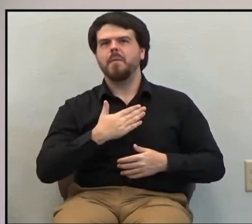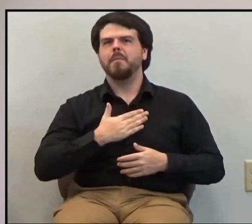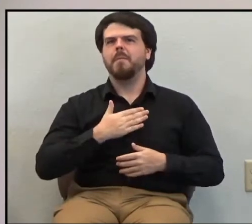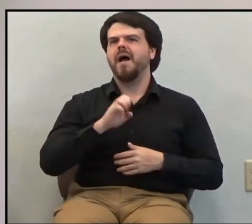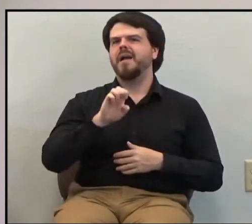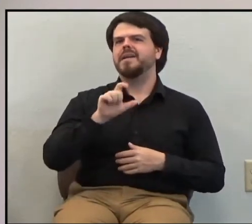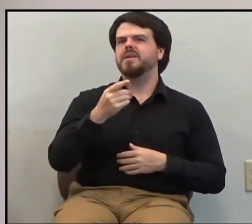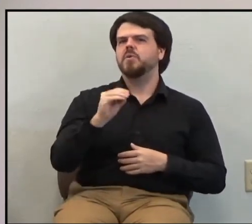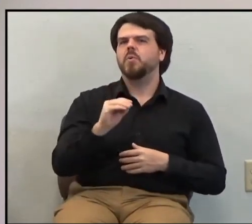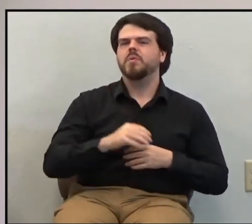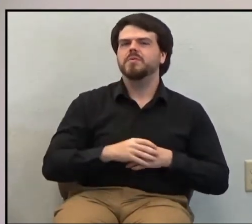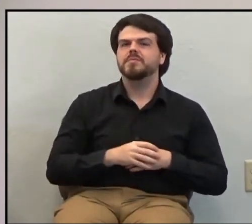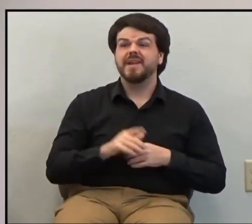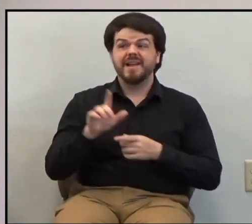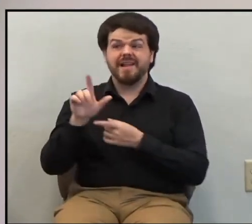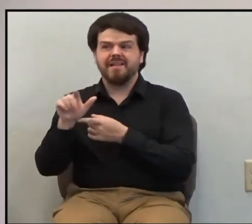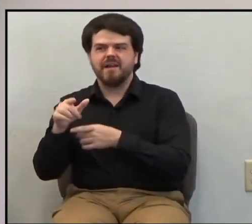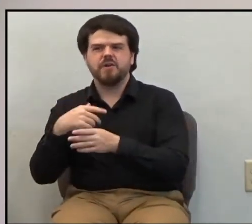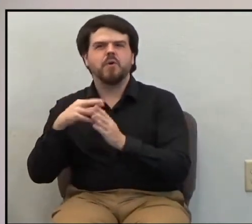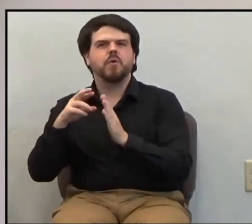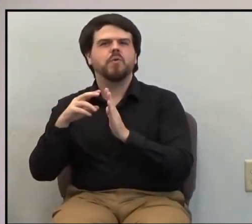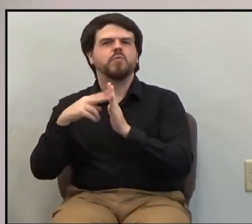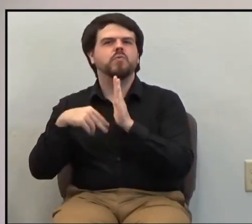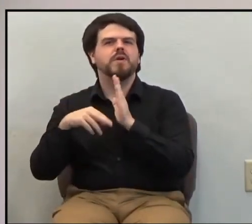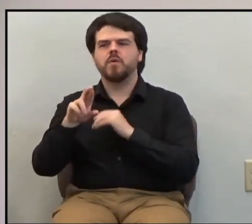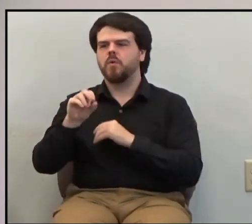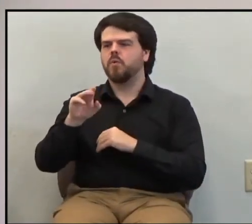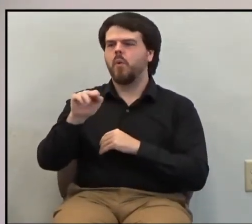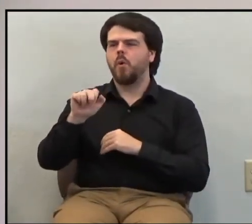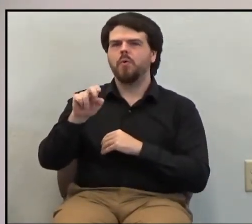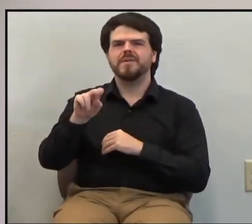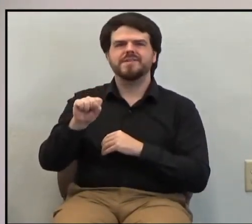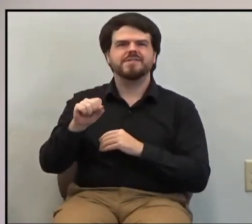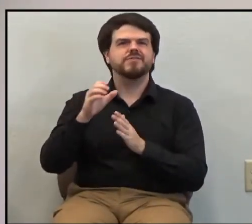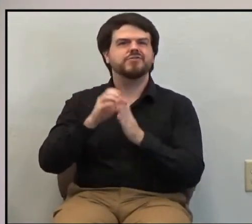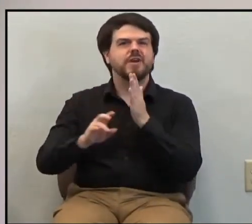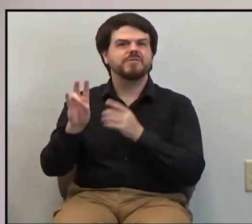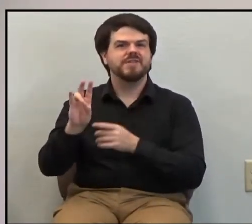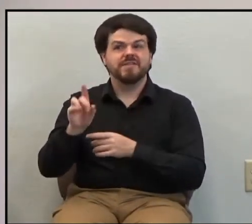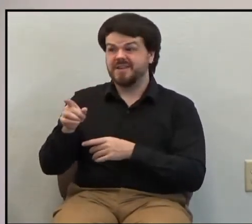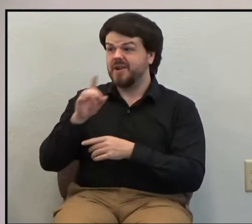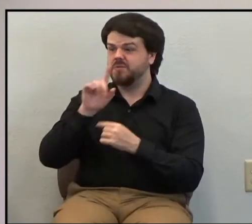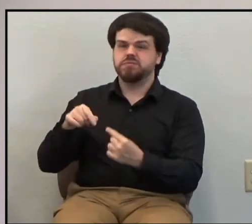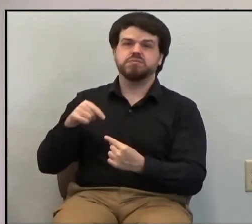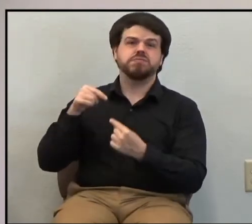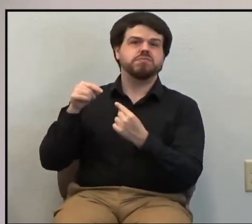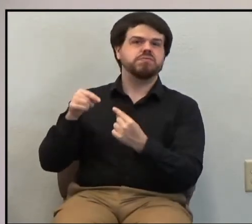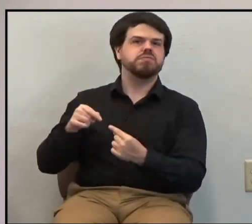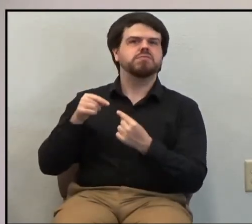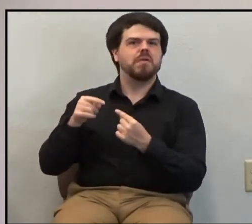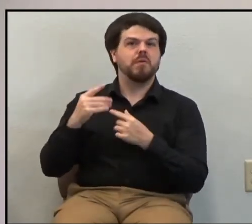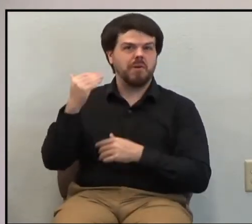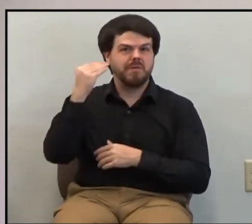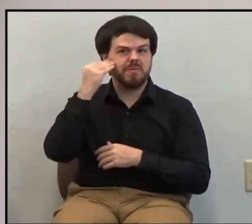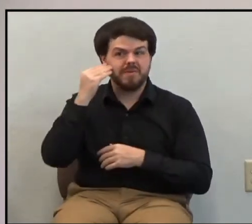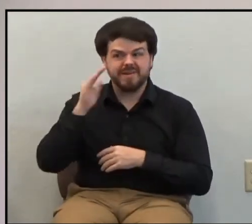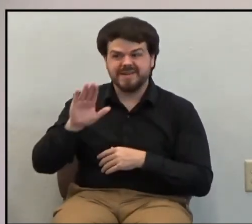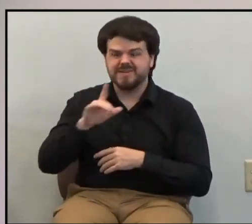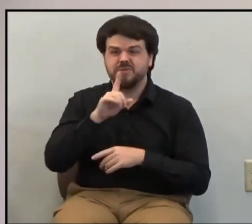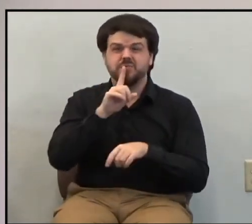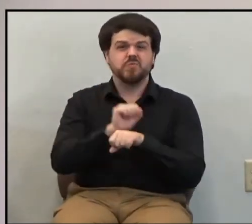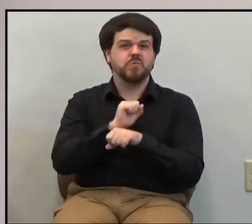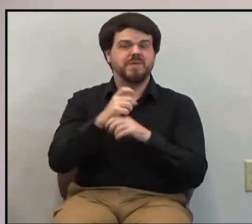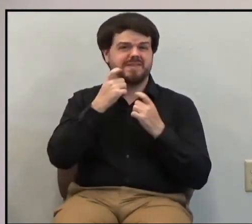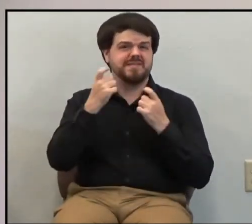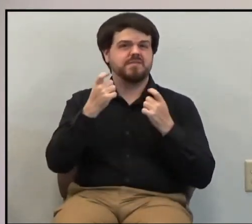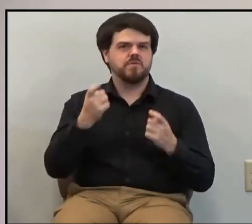And later on, when you read Romans chapter 7, you see that apparently this is Paul's struggle. This is really what made him aware of his own sinfulness. It must